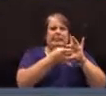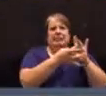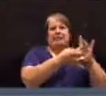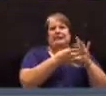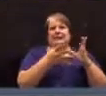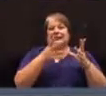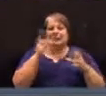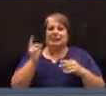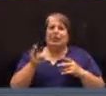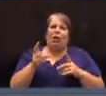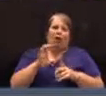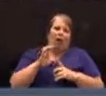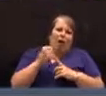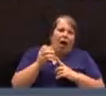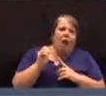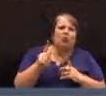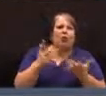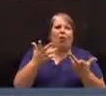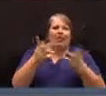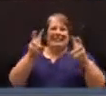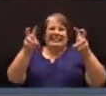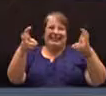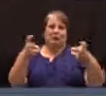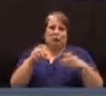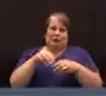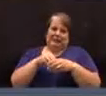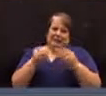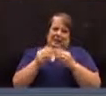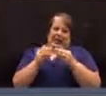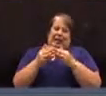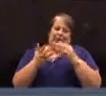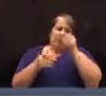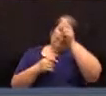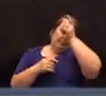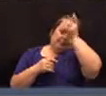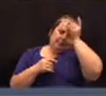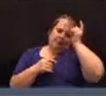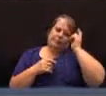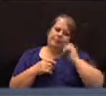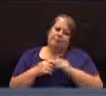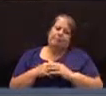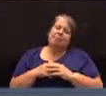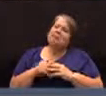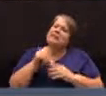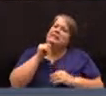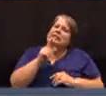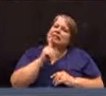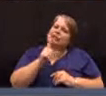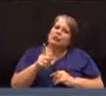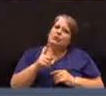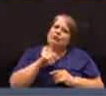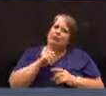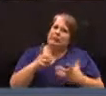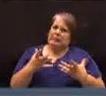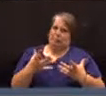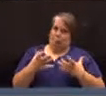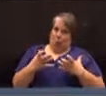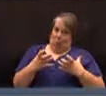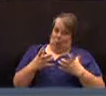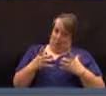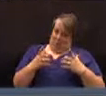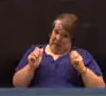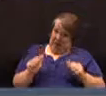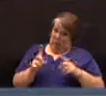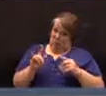historical, cultural, et cetera, issues. And I'm not sure, even if it wanted to, it would have the